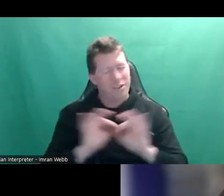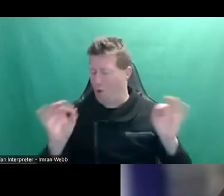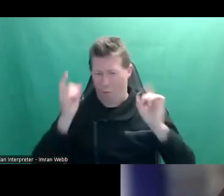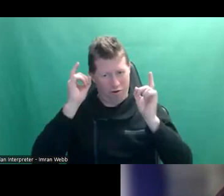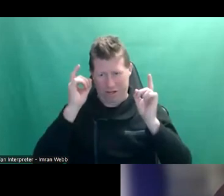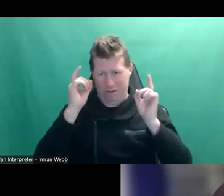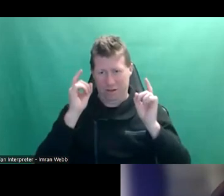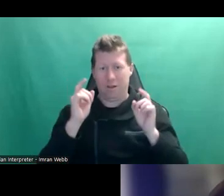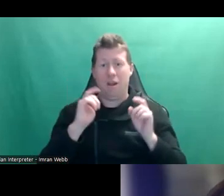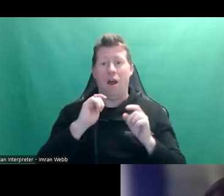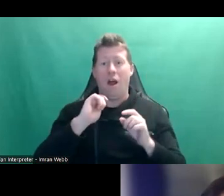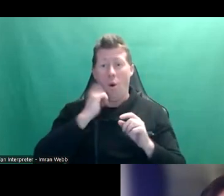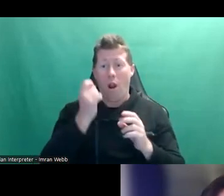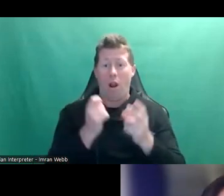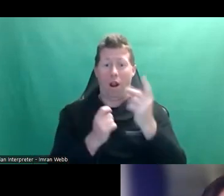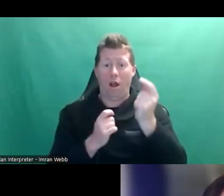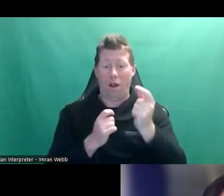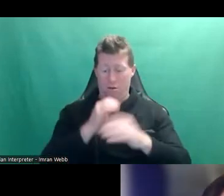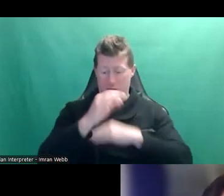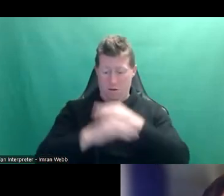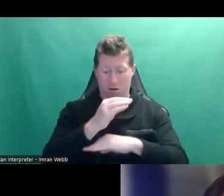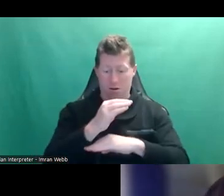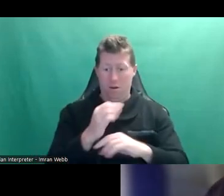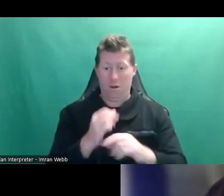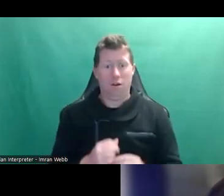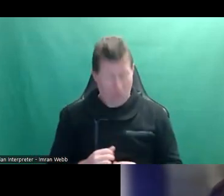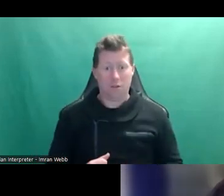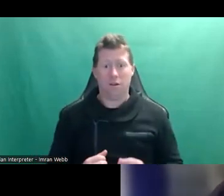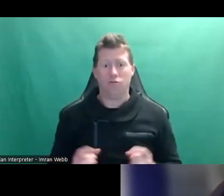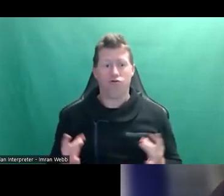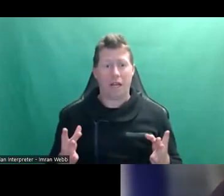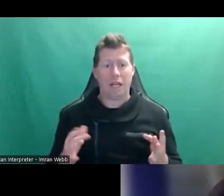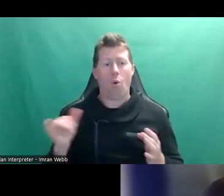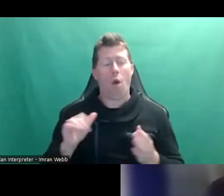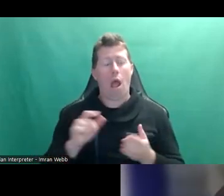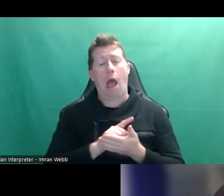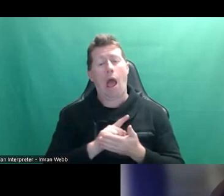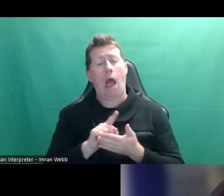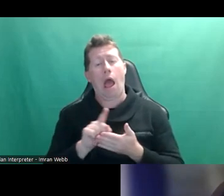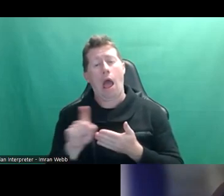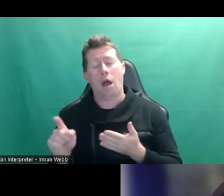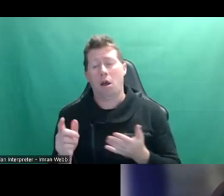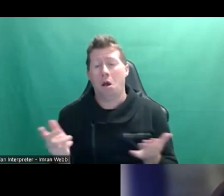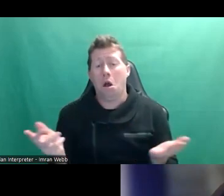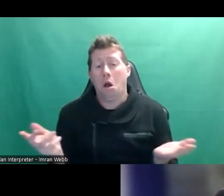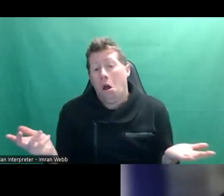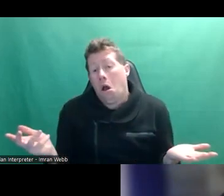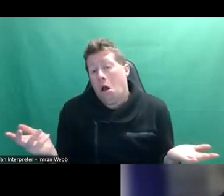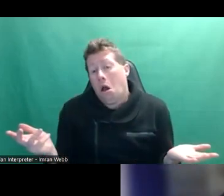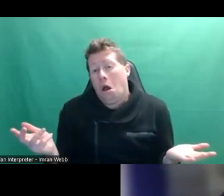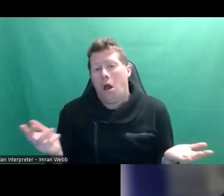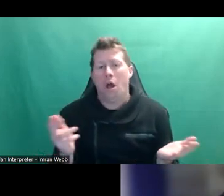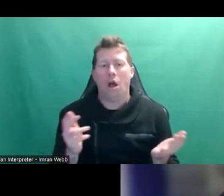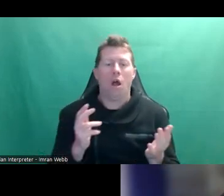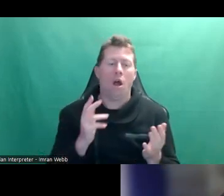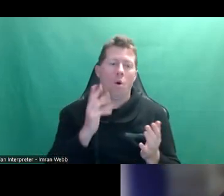Will it will it suddenly happen overnight or will it happen more gradually? I think when it comes, if you're talking